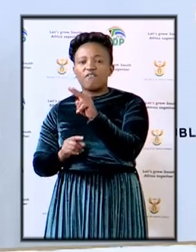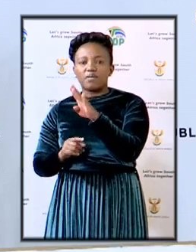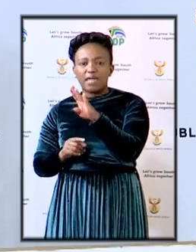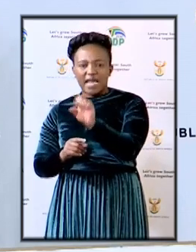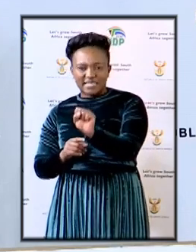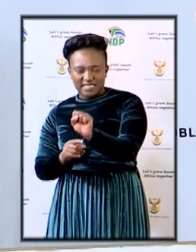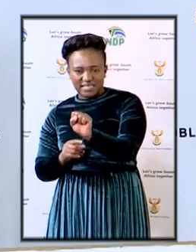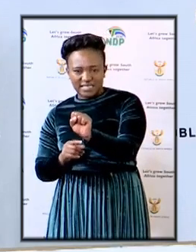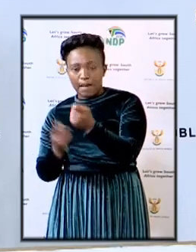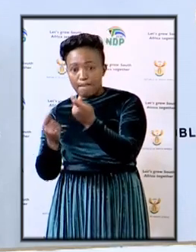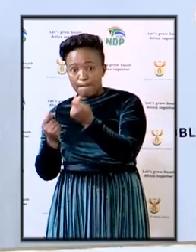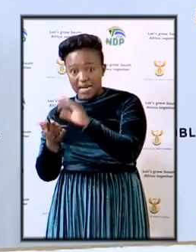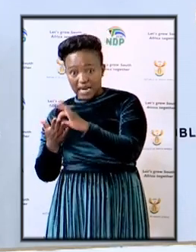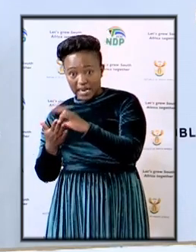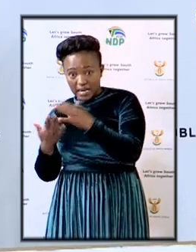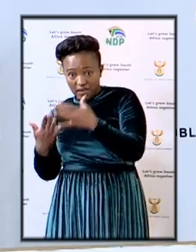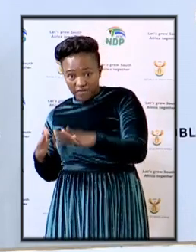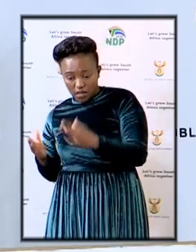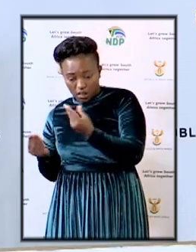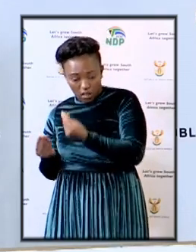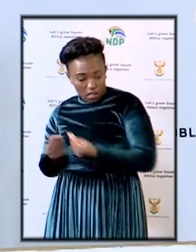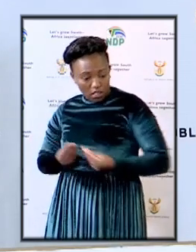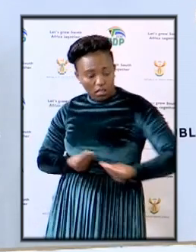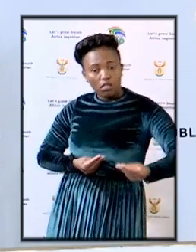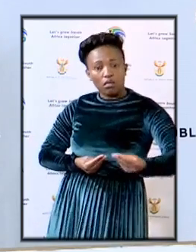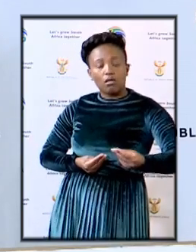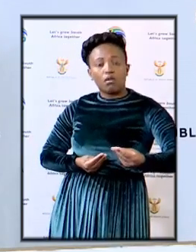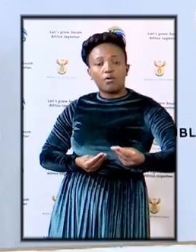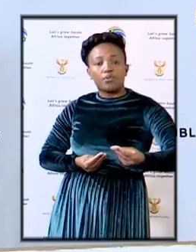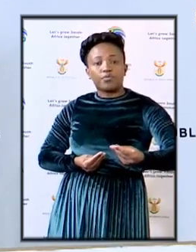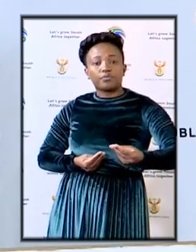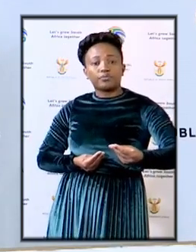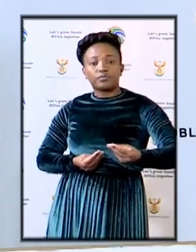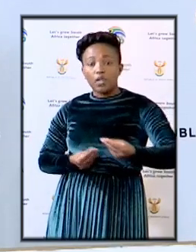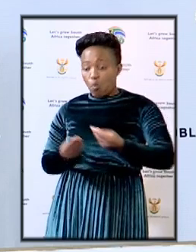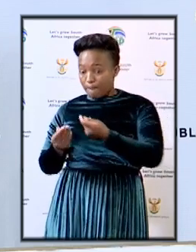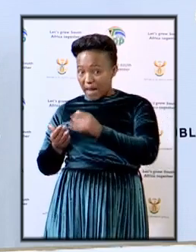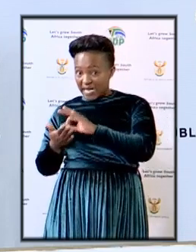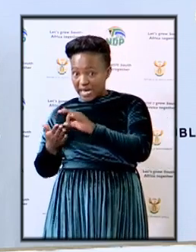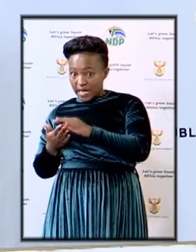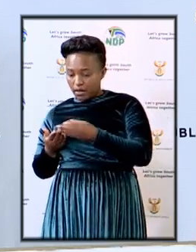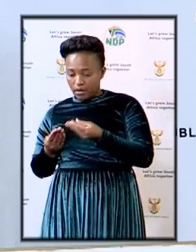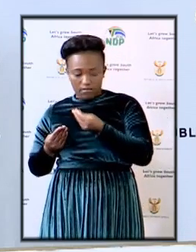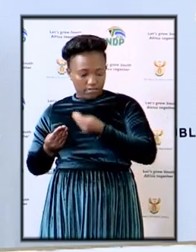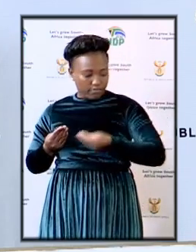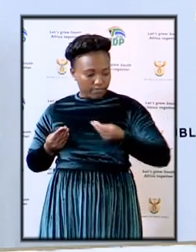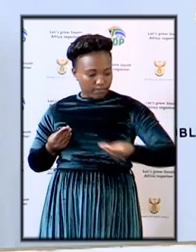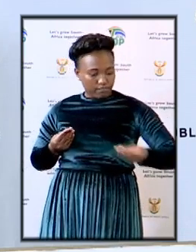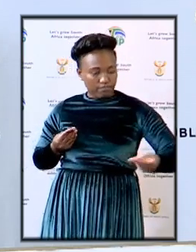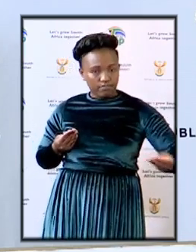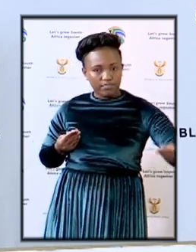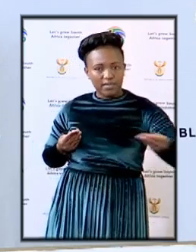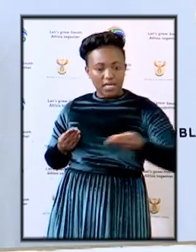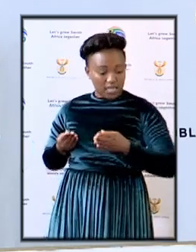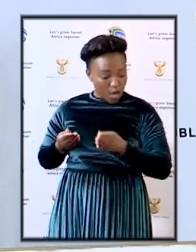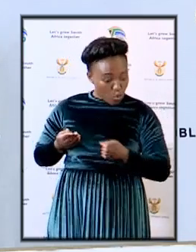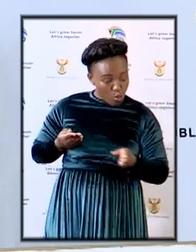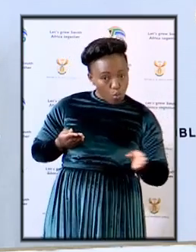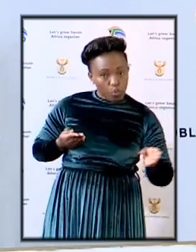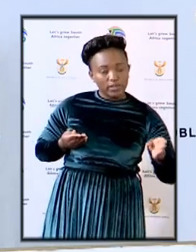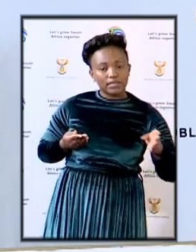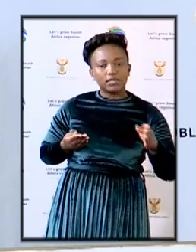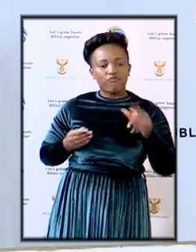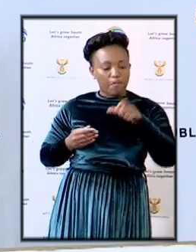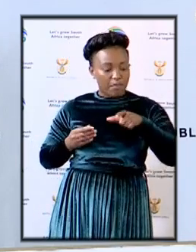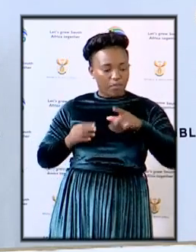VBS and all those rules that the money shall have followed will be followed in the